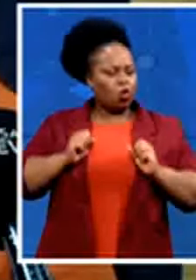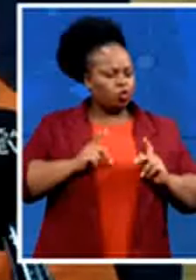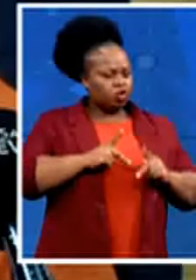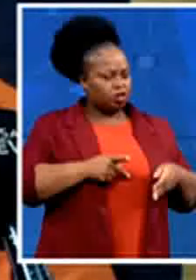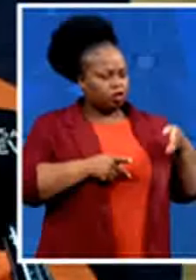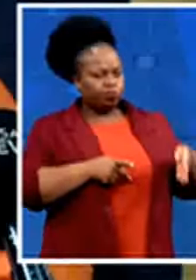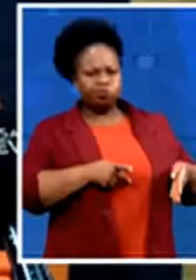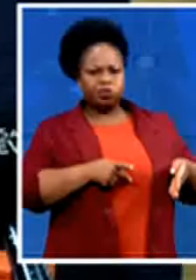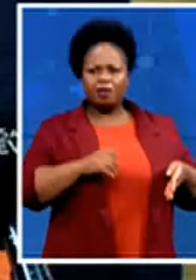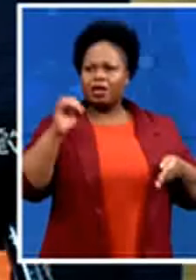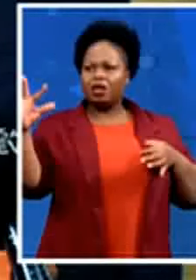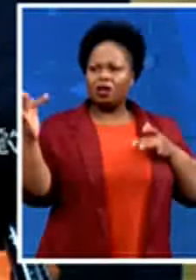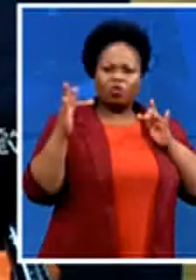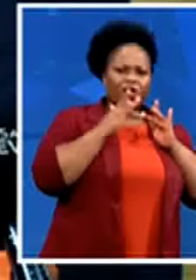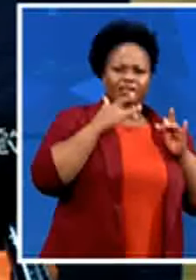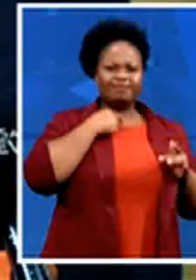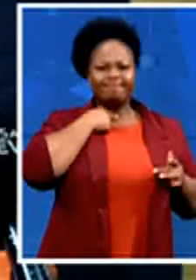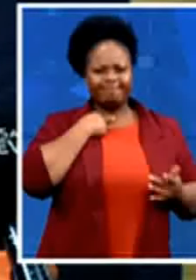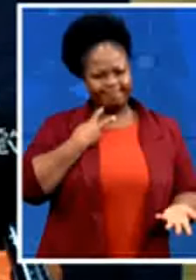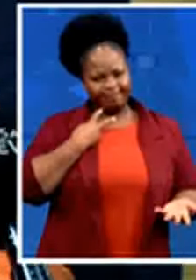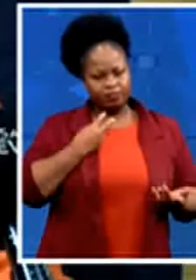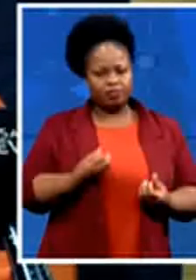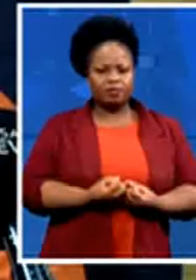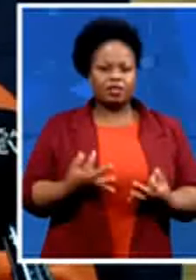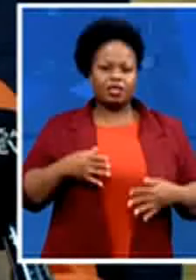there are many people living in informal settlements